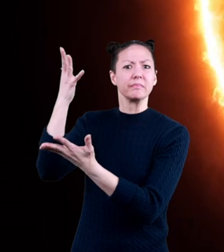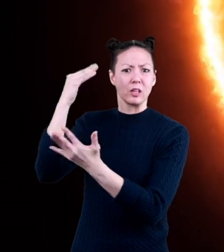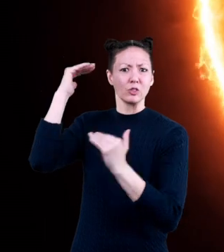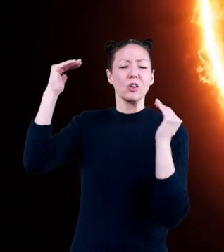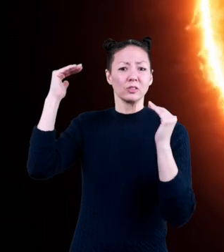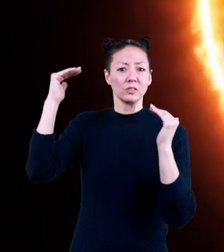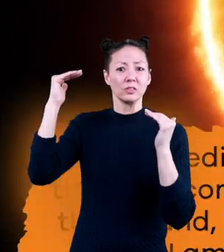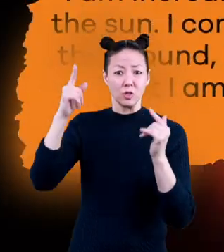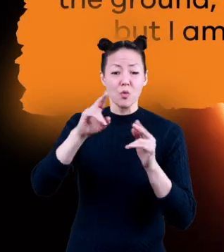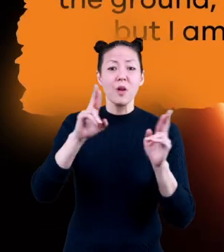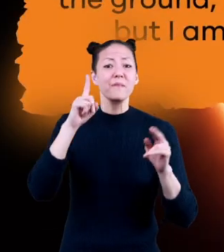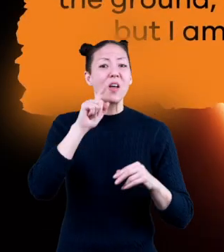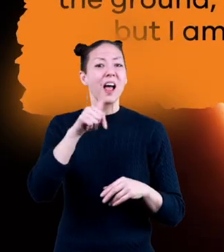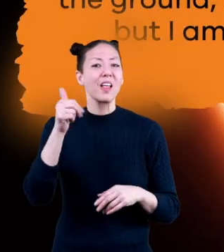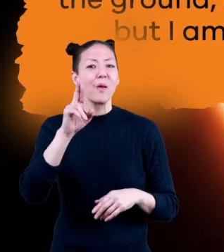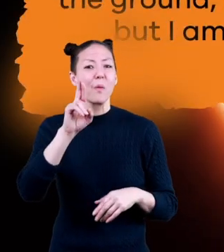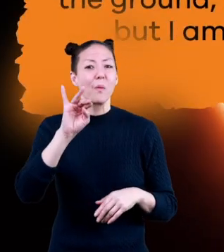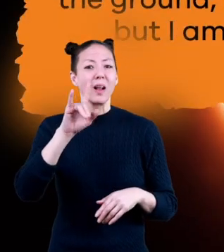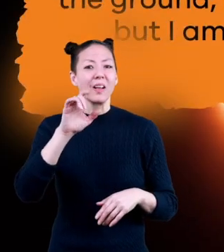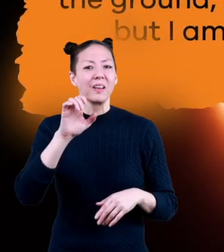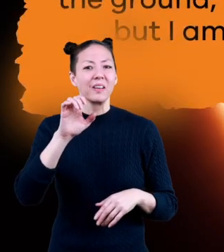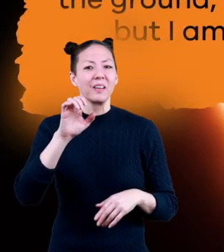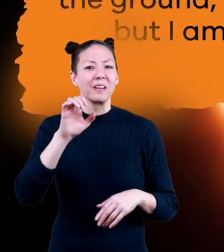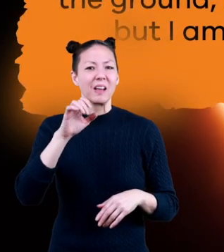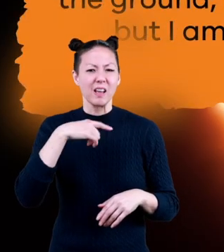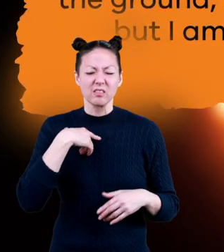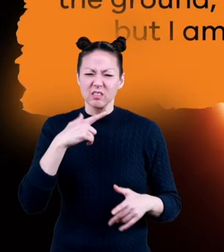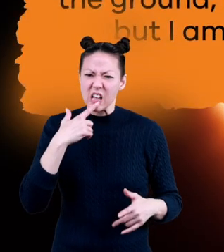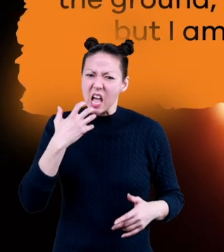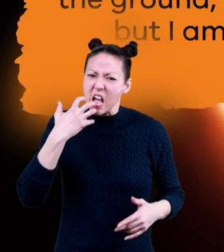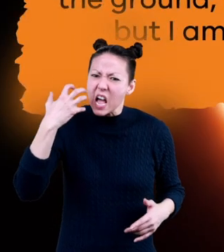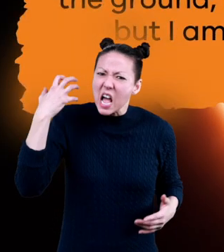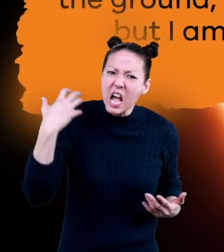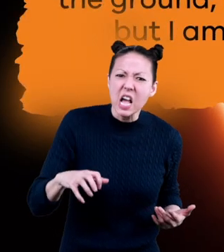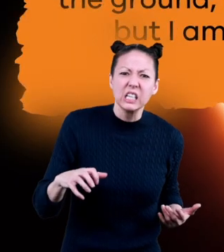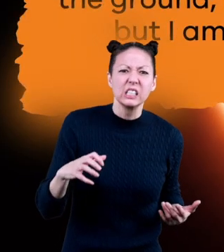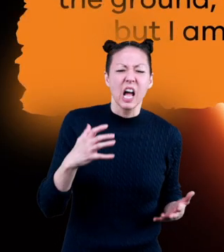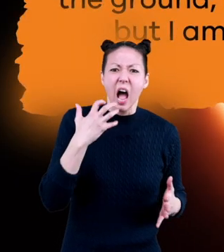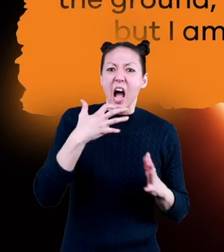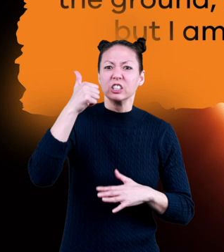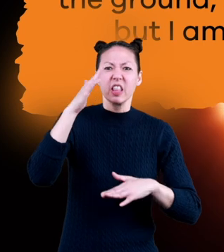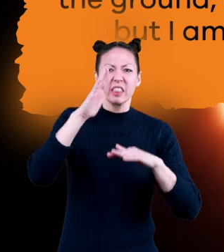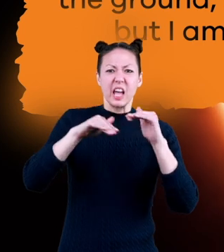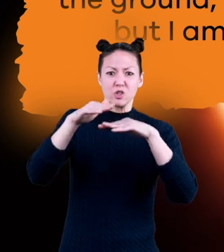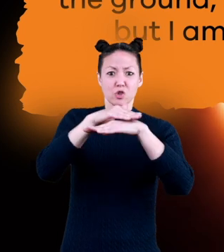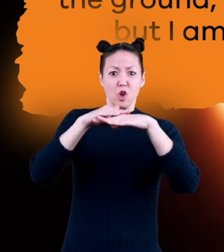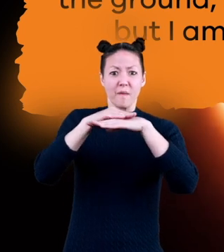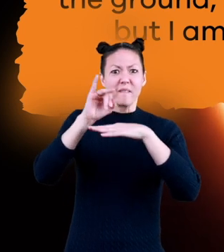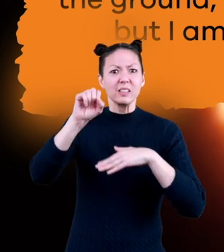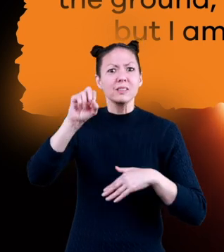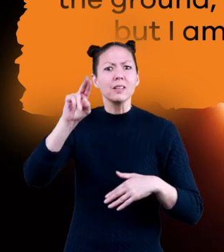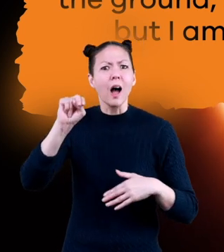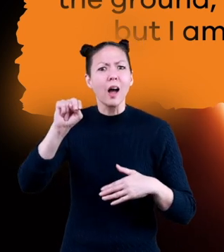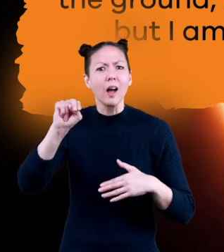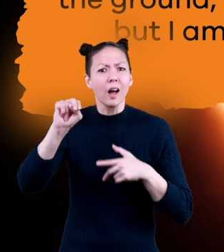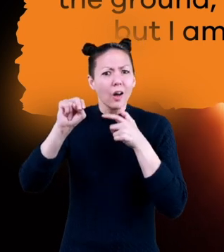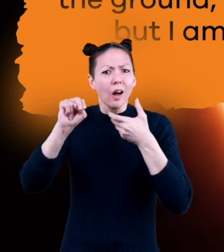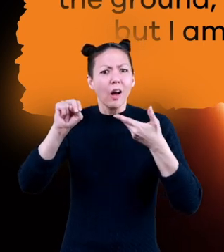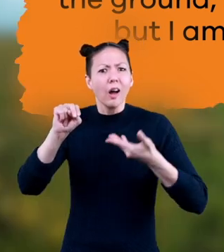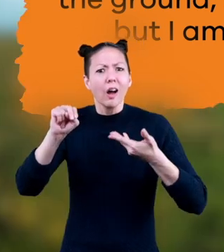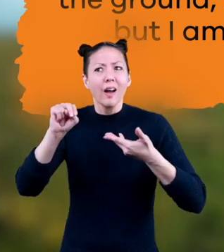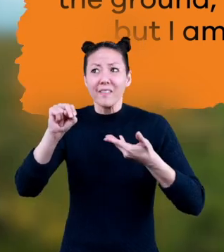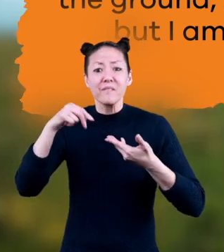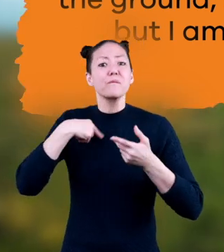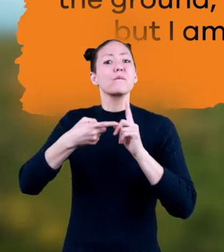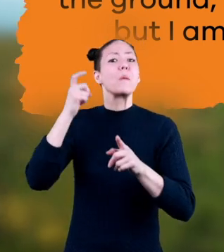for another riddle? I am incredibly hot, hotter even than the surface of the sun. I come